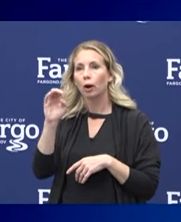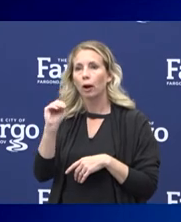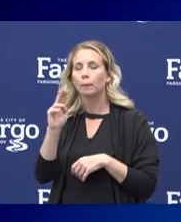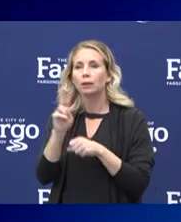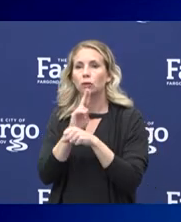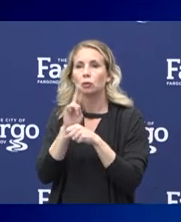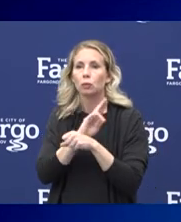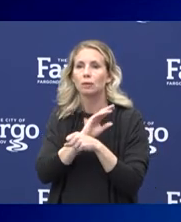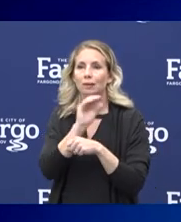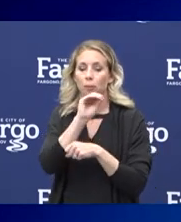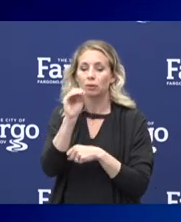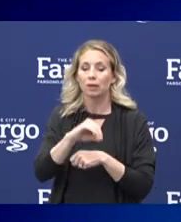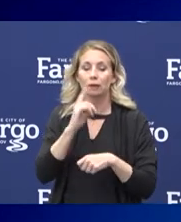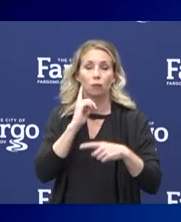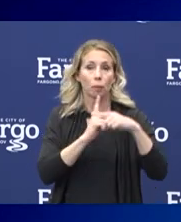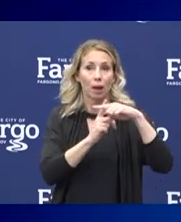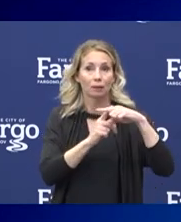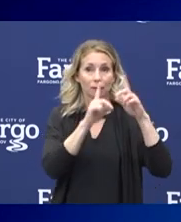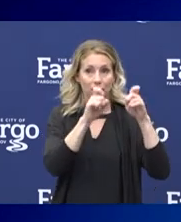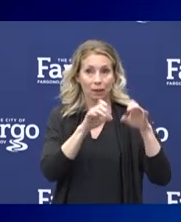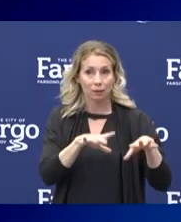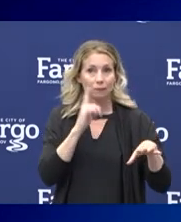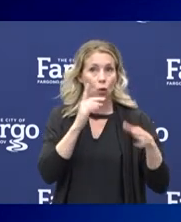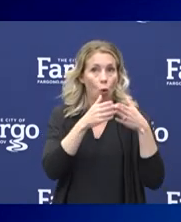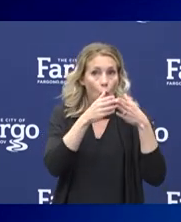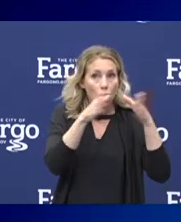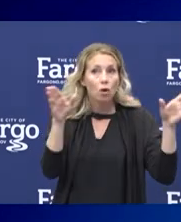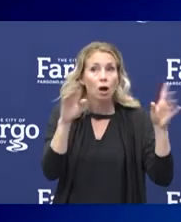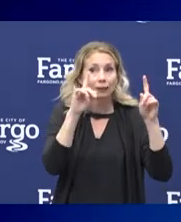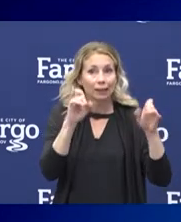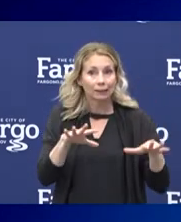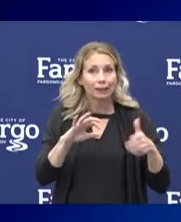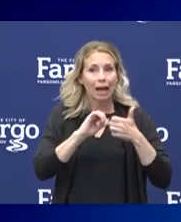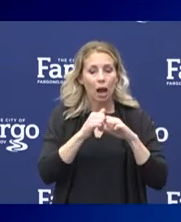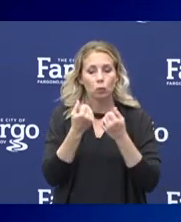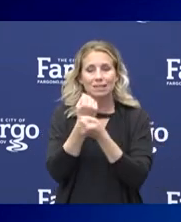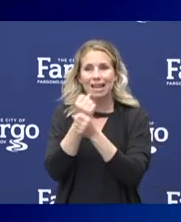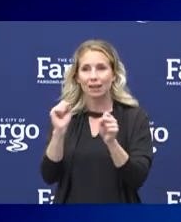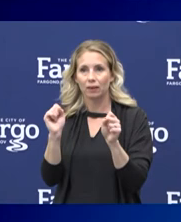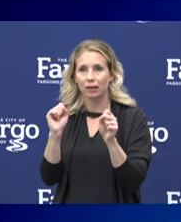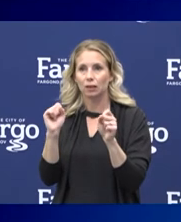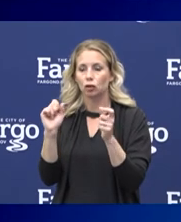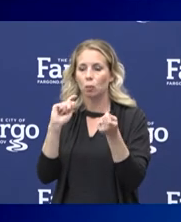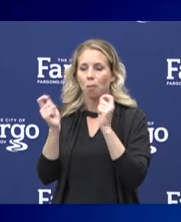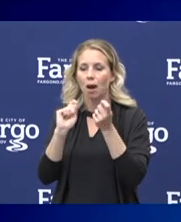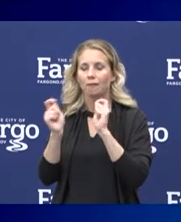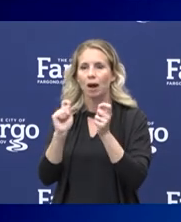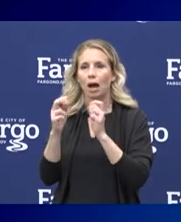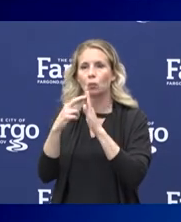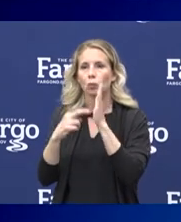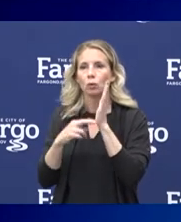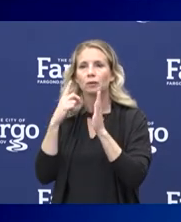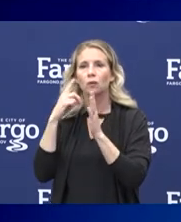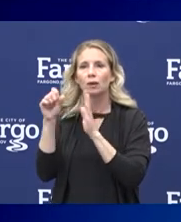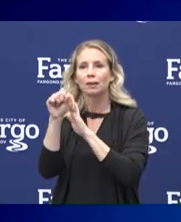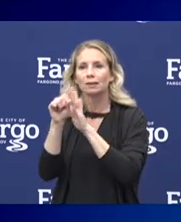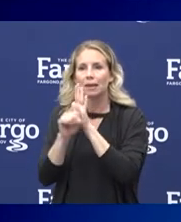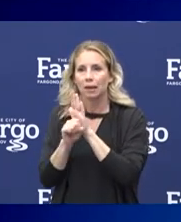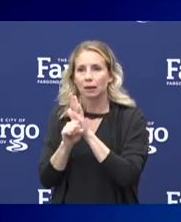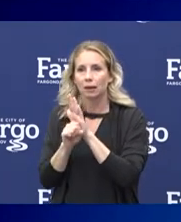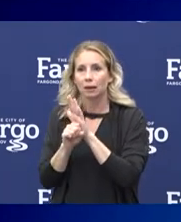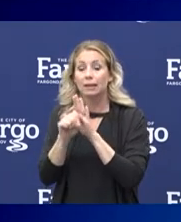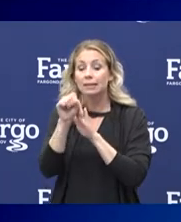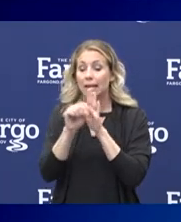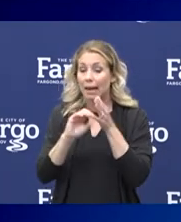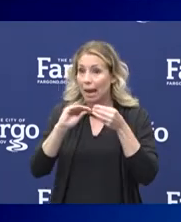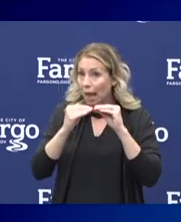positive test results per overall testing as a measure of how safe it is to modify guidelines in the state. While overall state test numbers